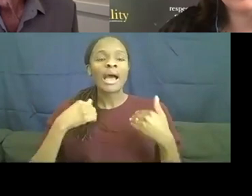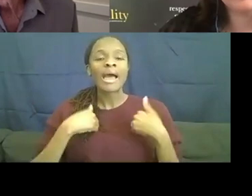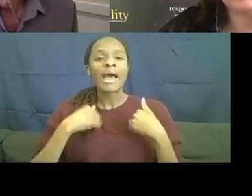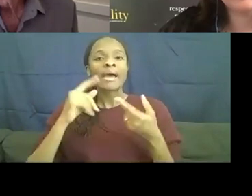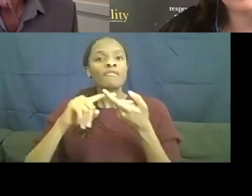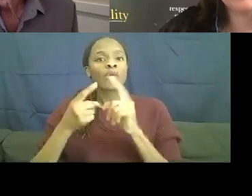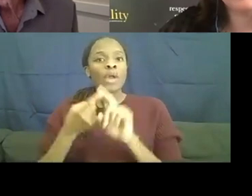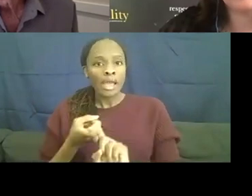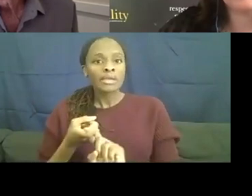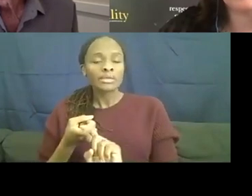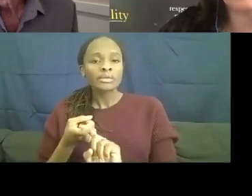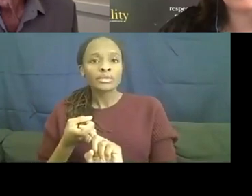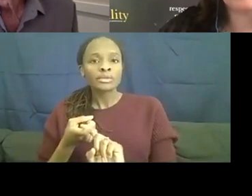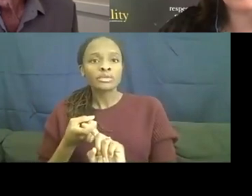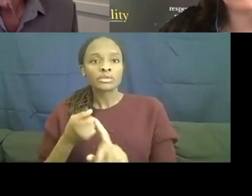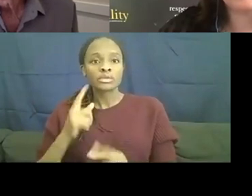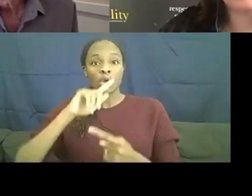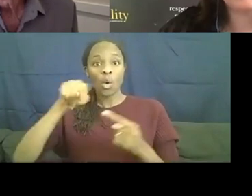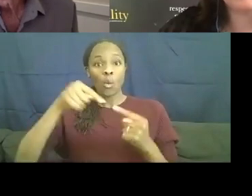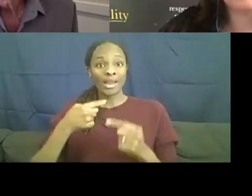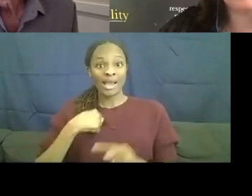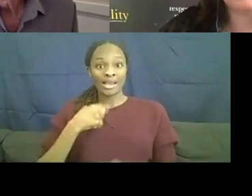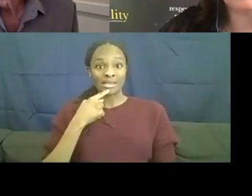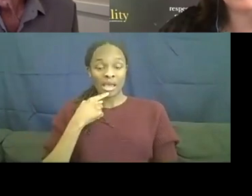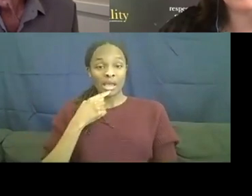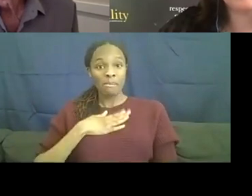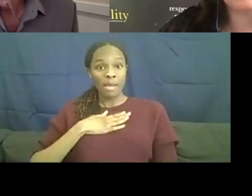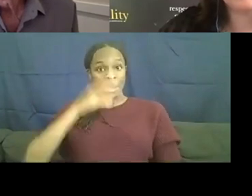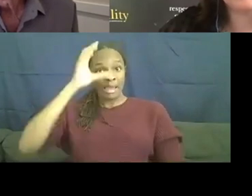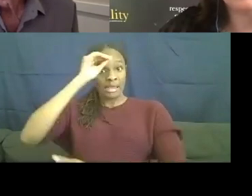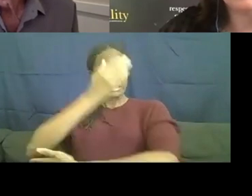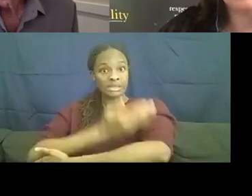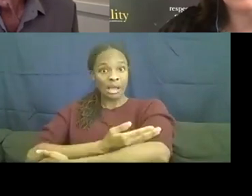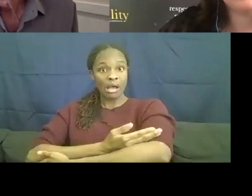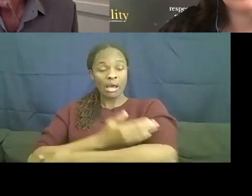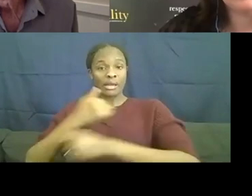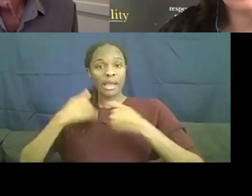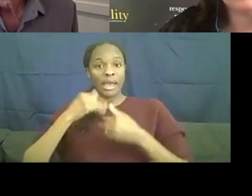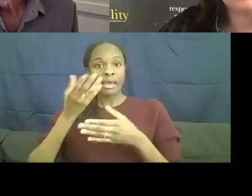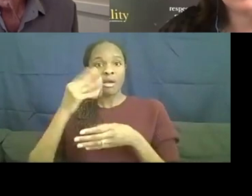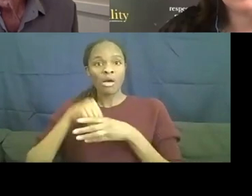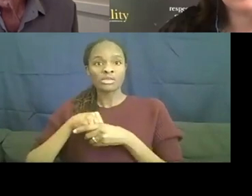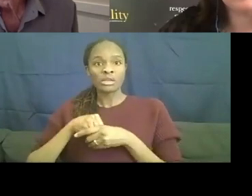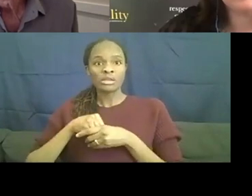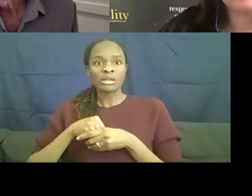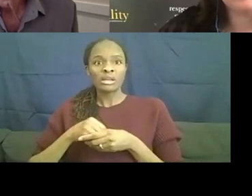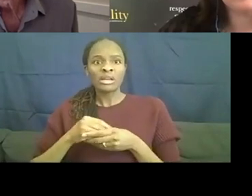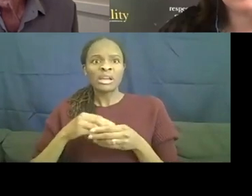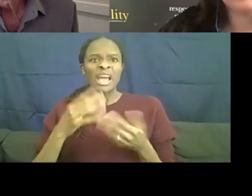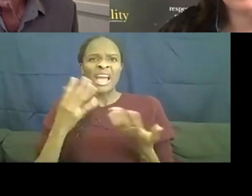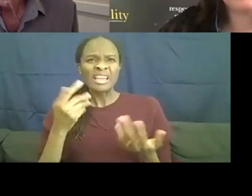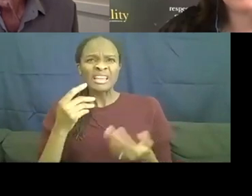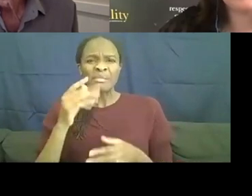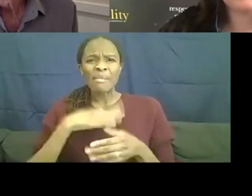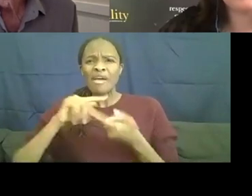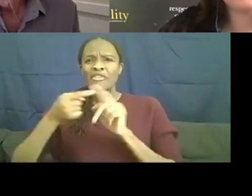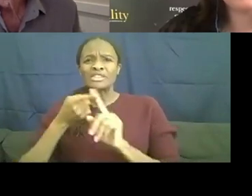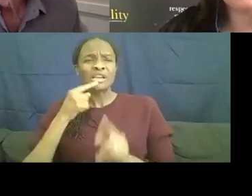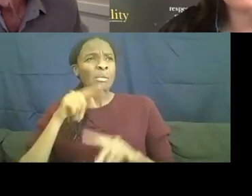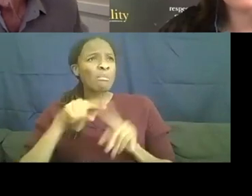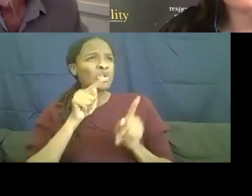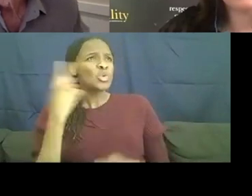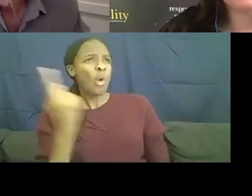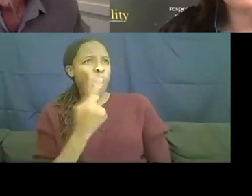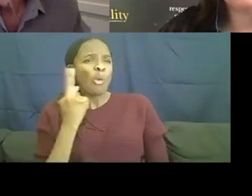and when I told them that my son had been diagnosed, the first thing they said was, but you were always up in his face. You know, like you were